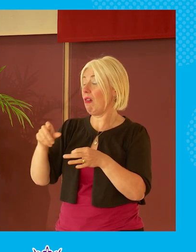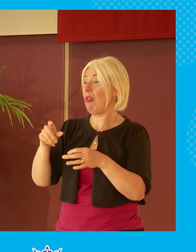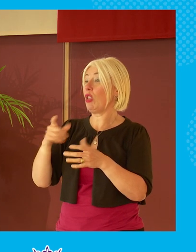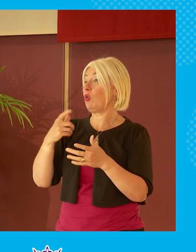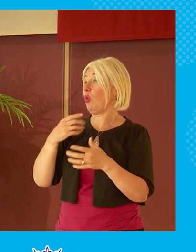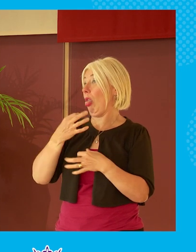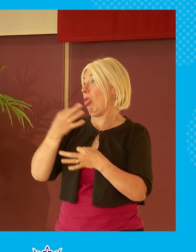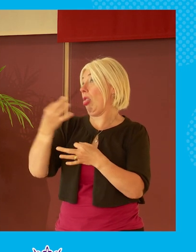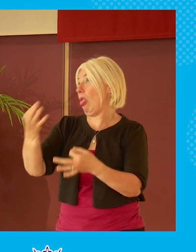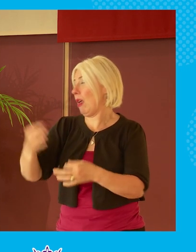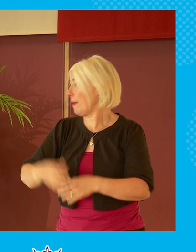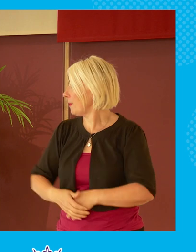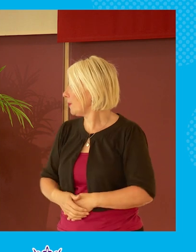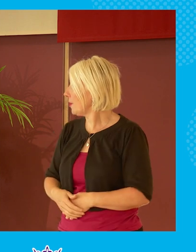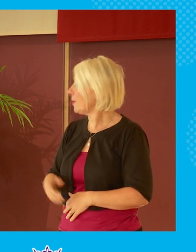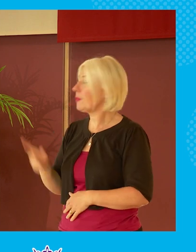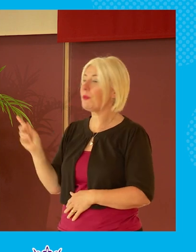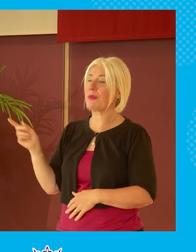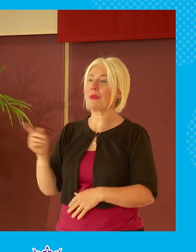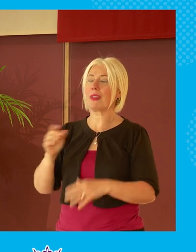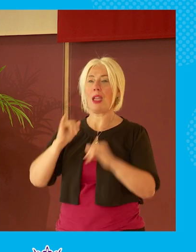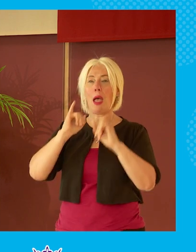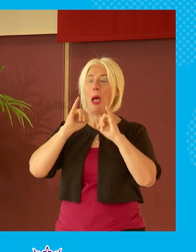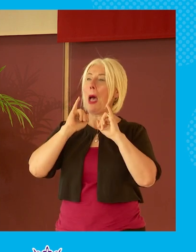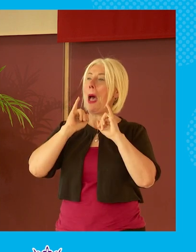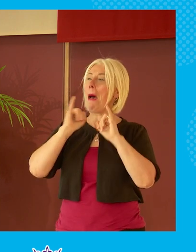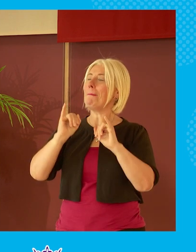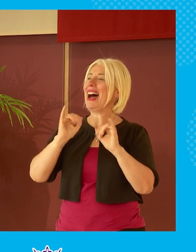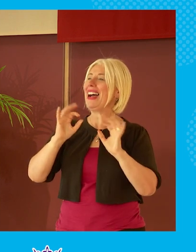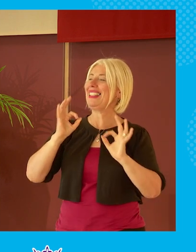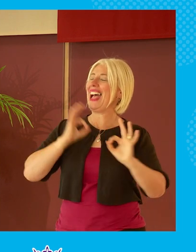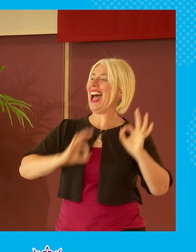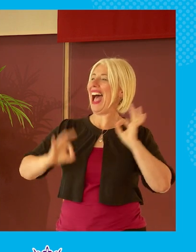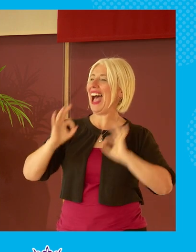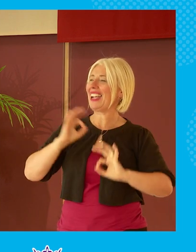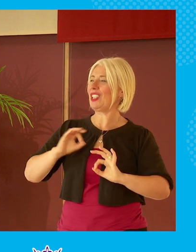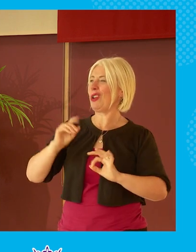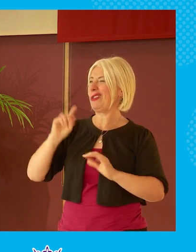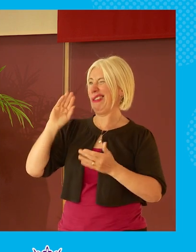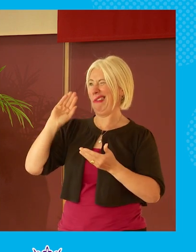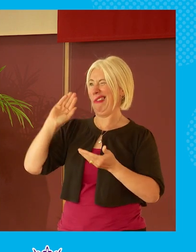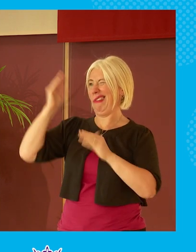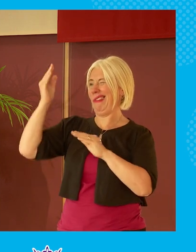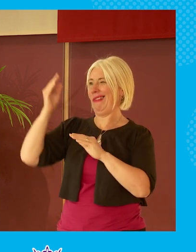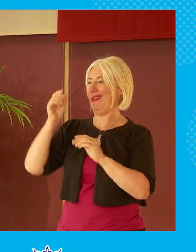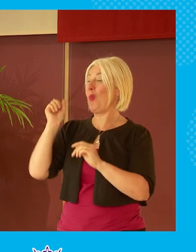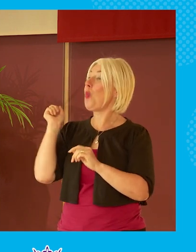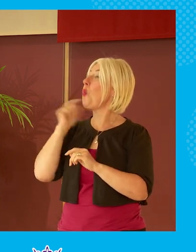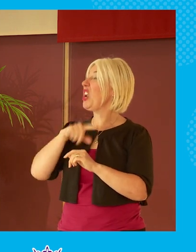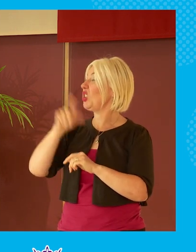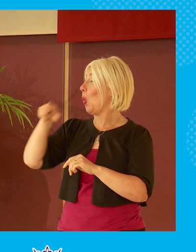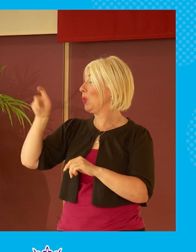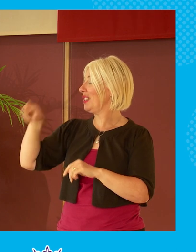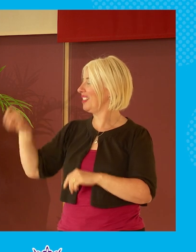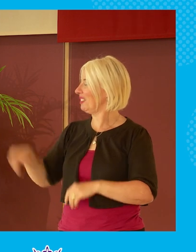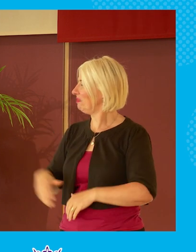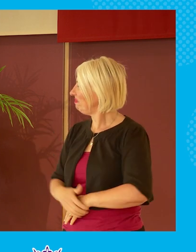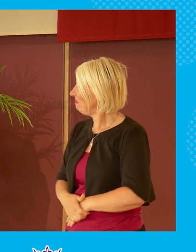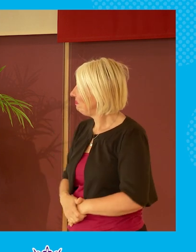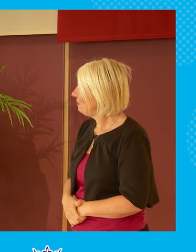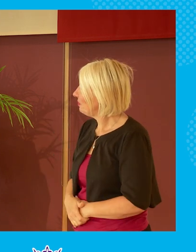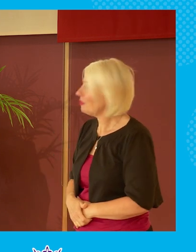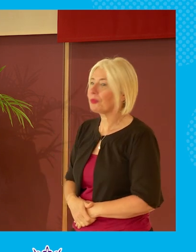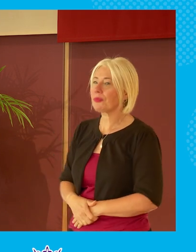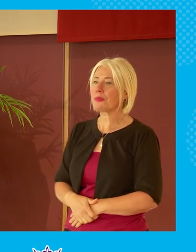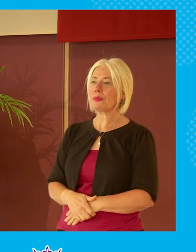good bad actors and abnormal weirdos i think we're taking self-deprecation to to kind of stratospheric levels i've got um